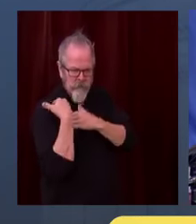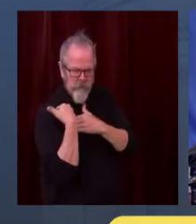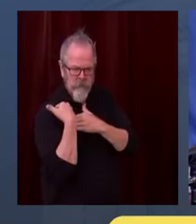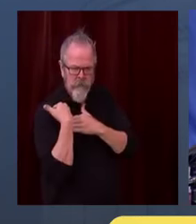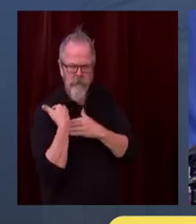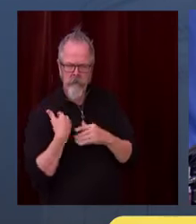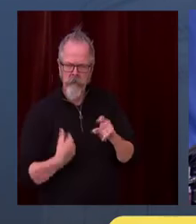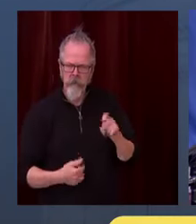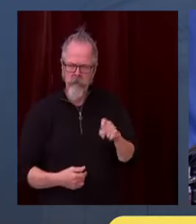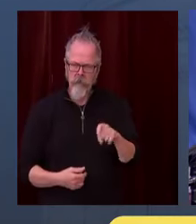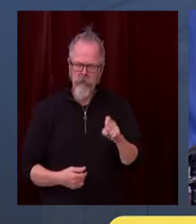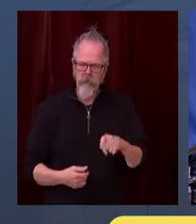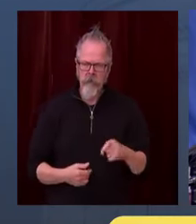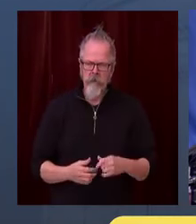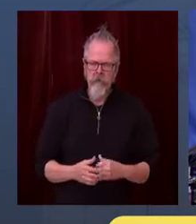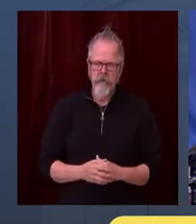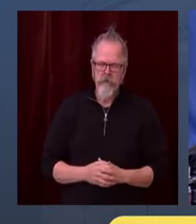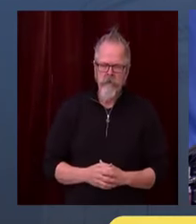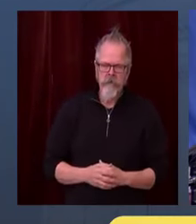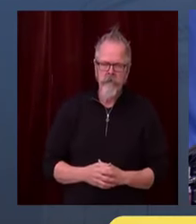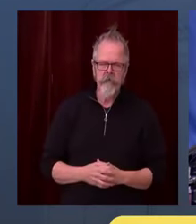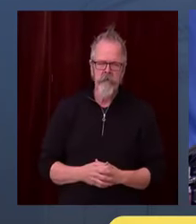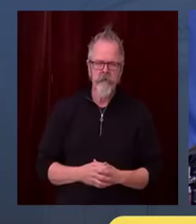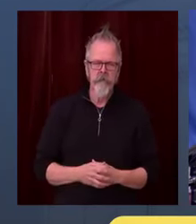our control.